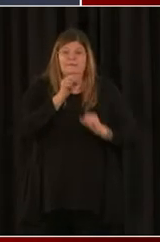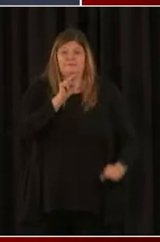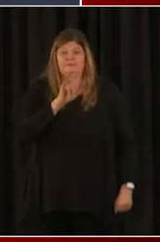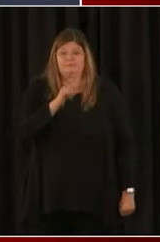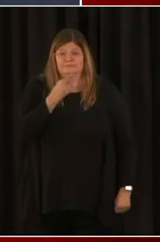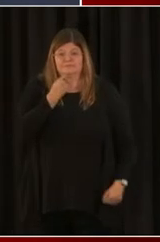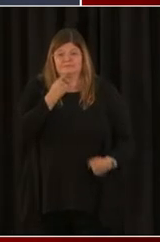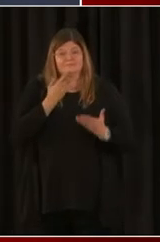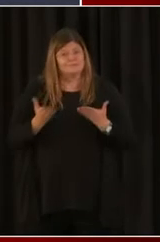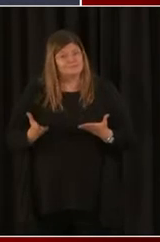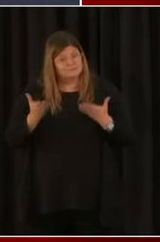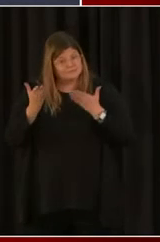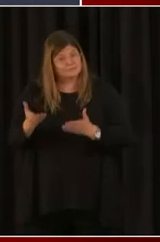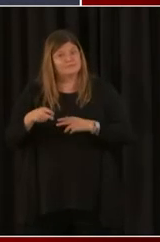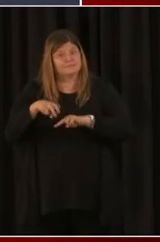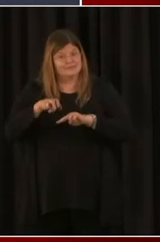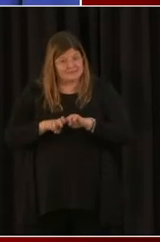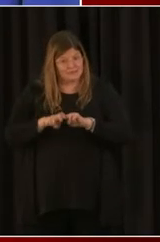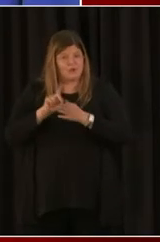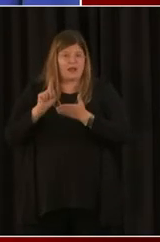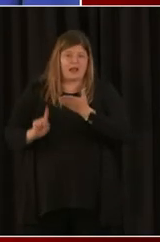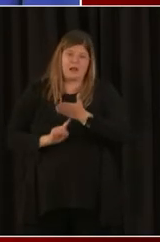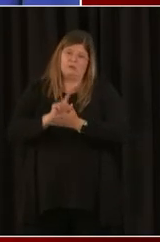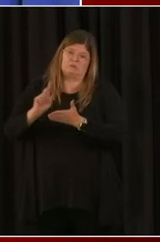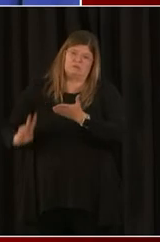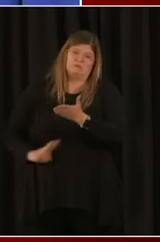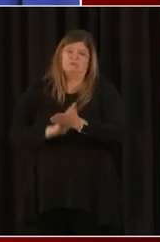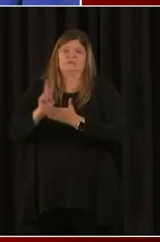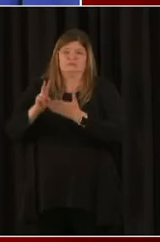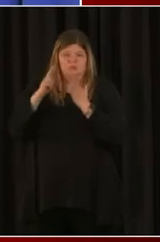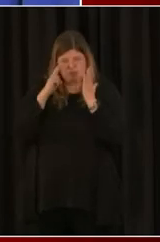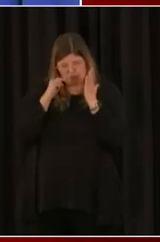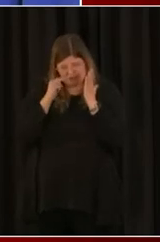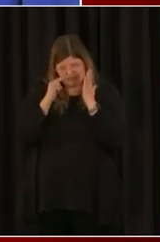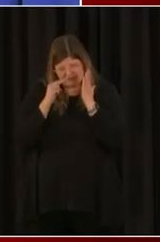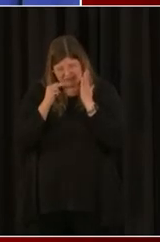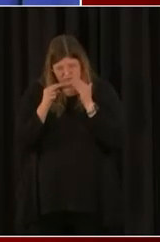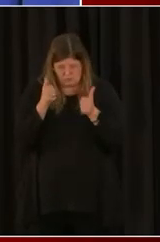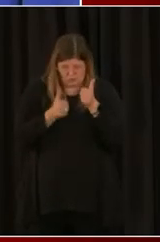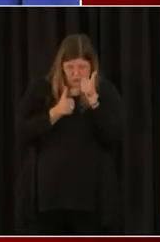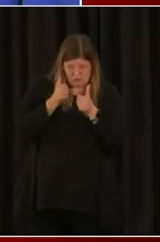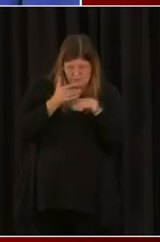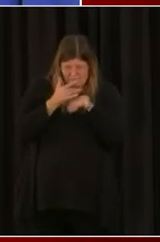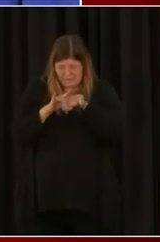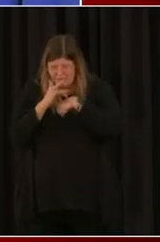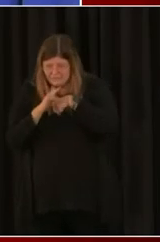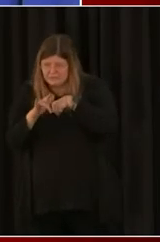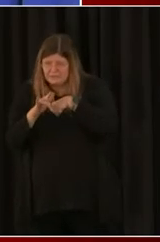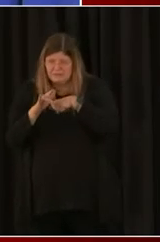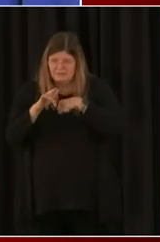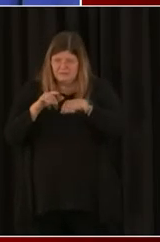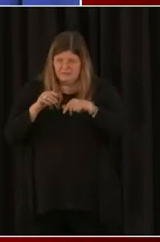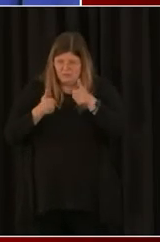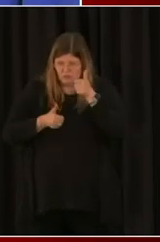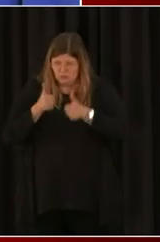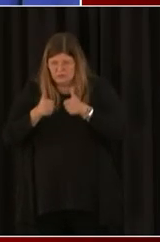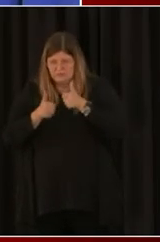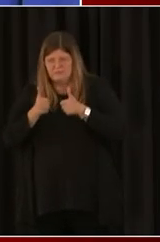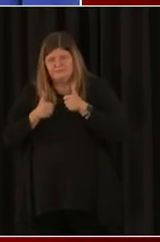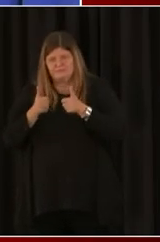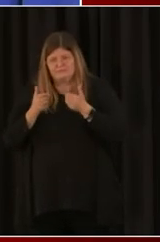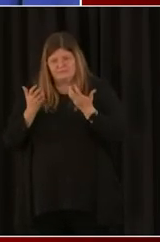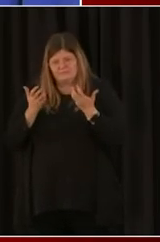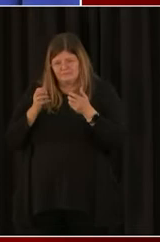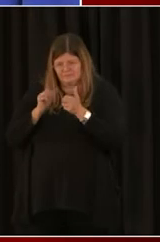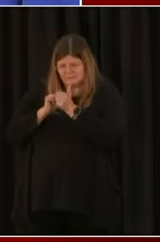reading through the different opportunities that are available and just really assessing, A, what can we, what are we most competitive to get? Because, you know,